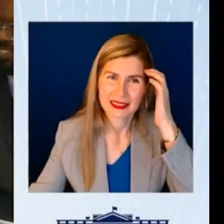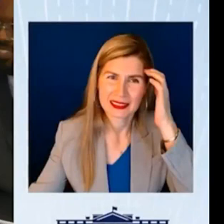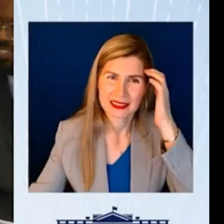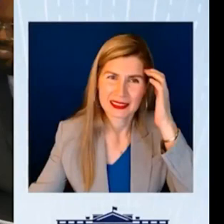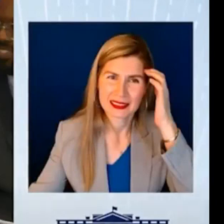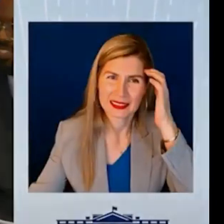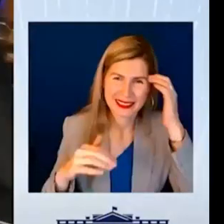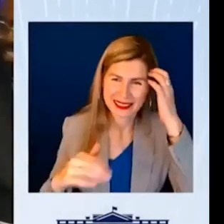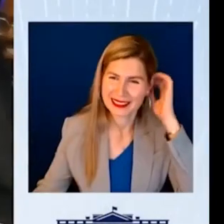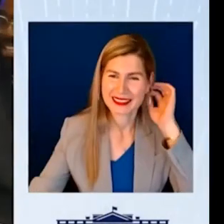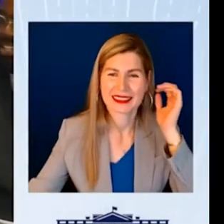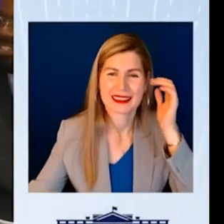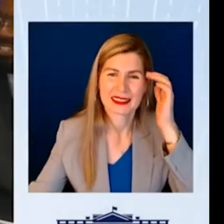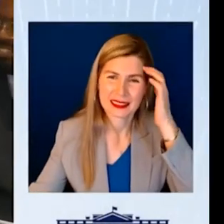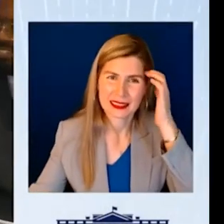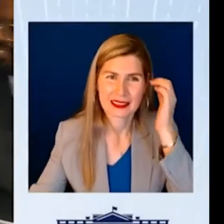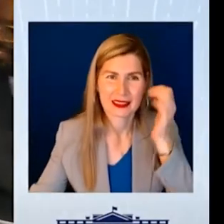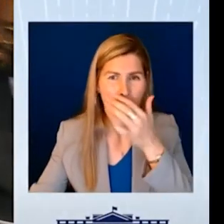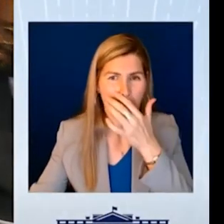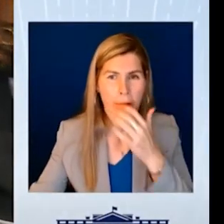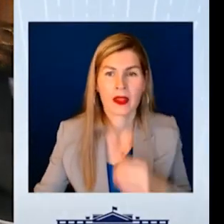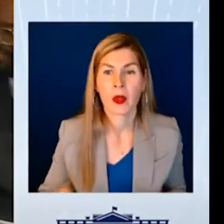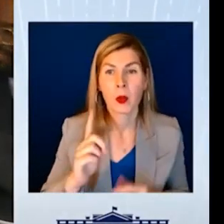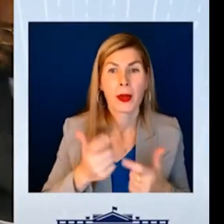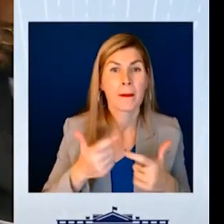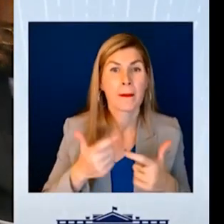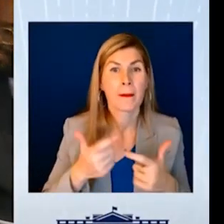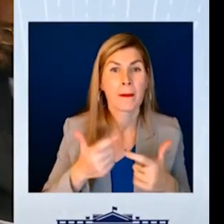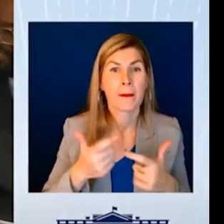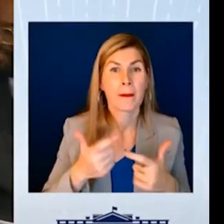That's awesome. The biggest challenge in schools.